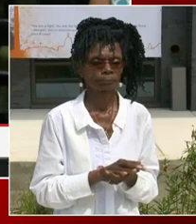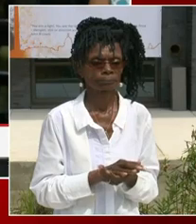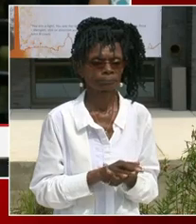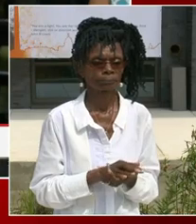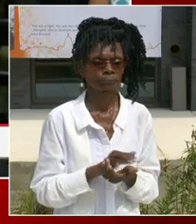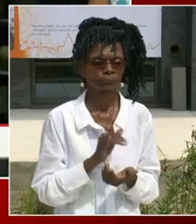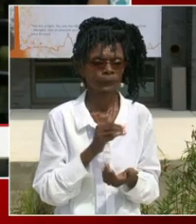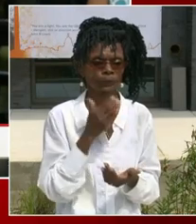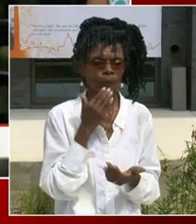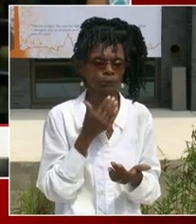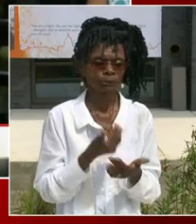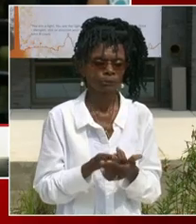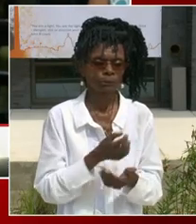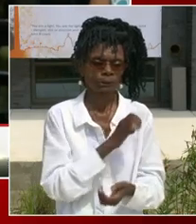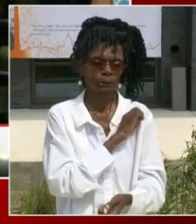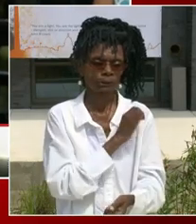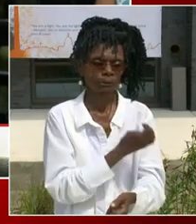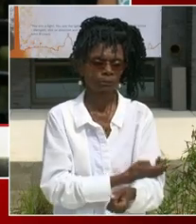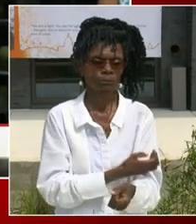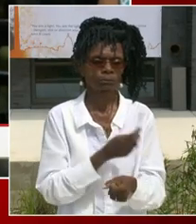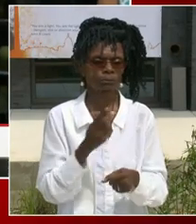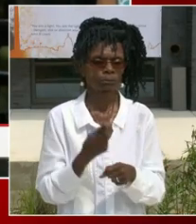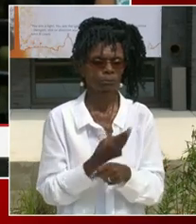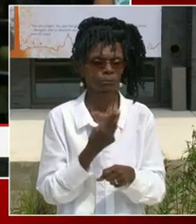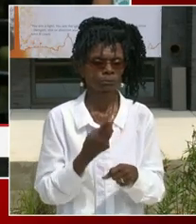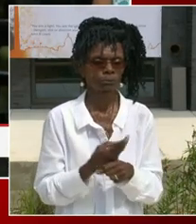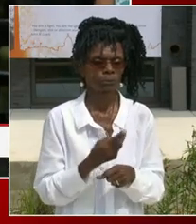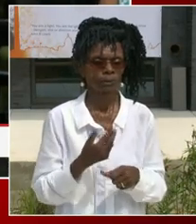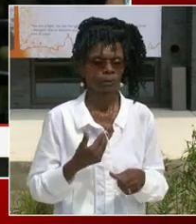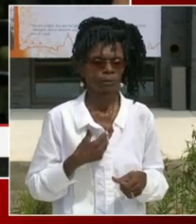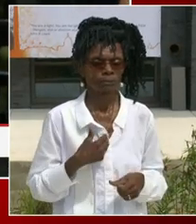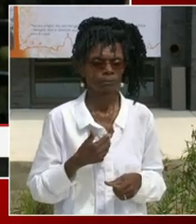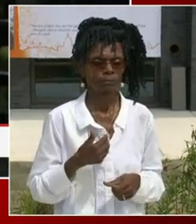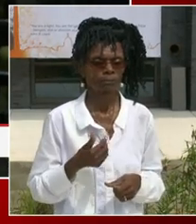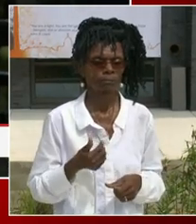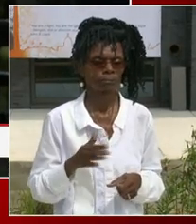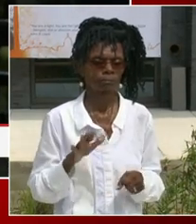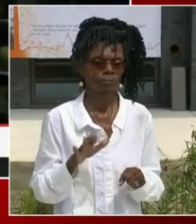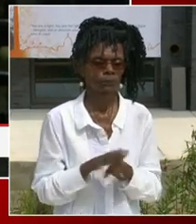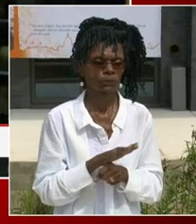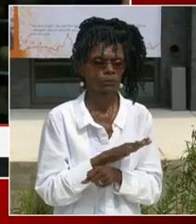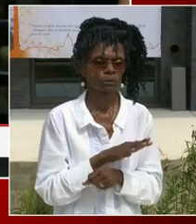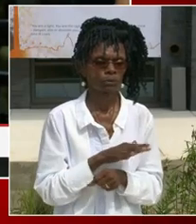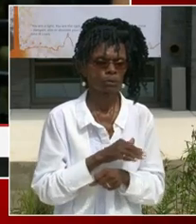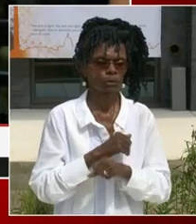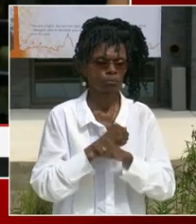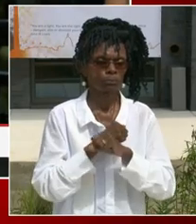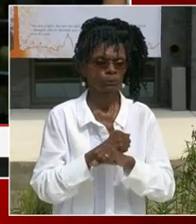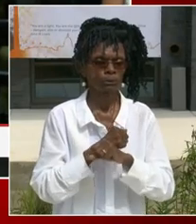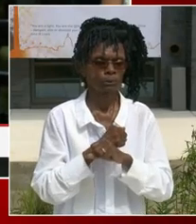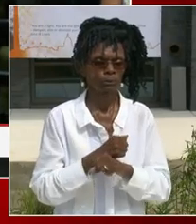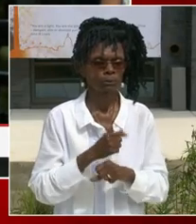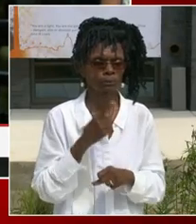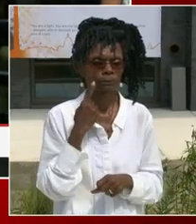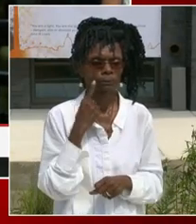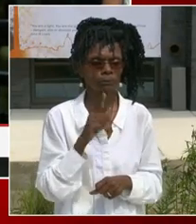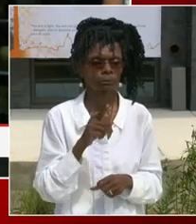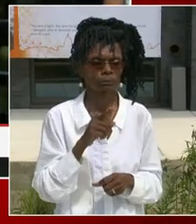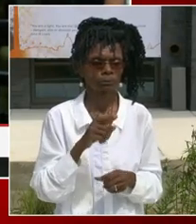building is also replete with stormwater biotension swells that will literally keep thousands of